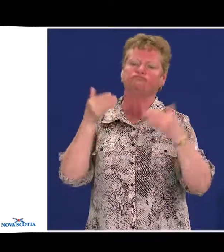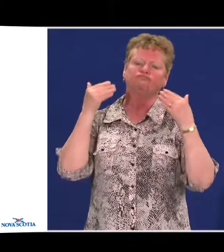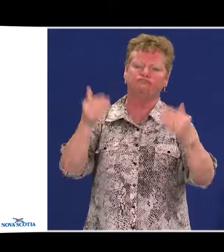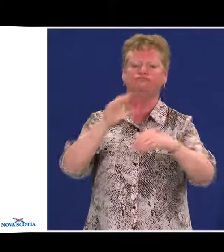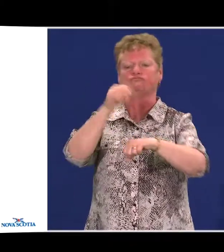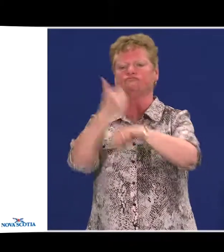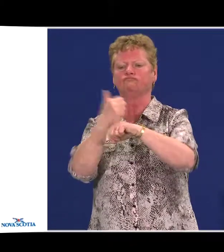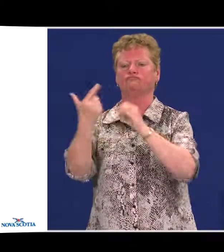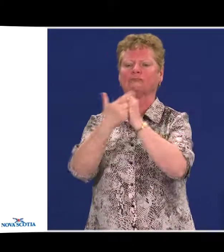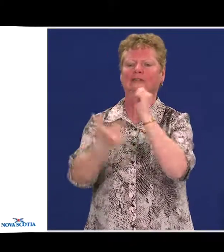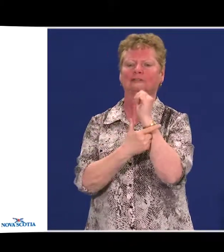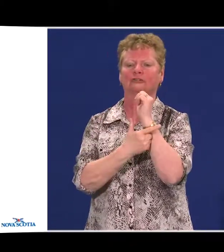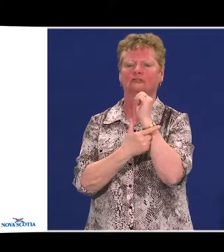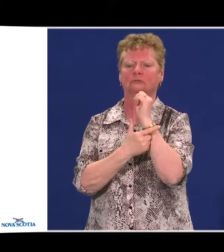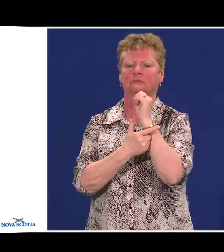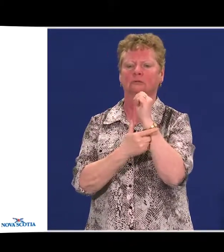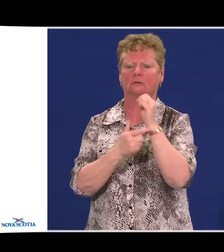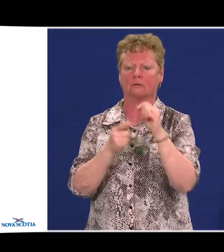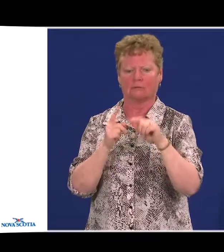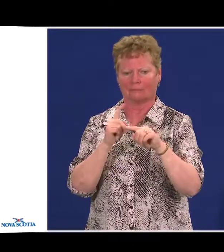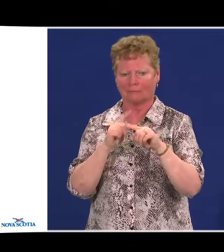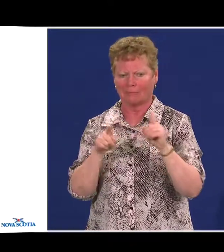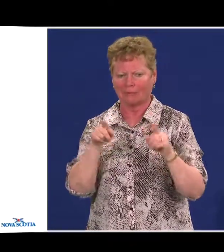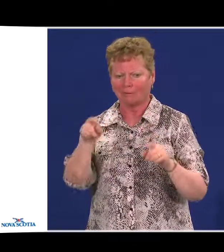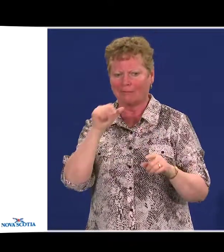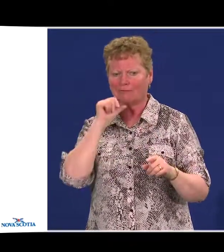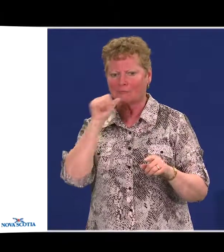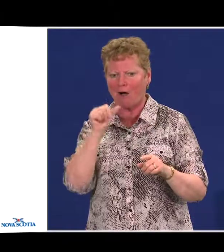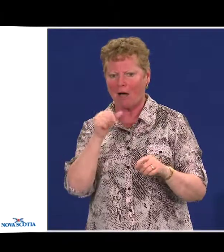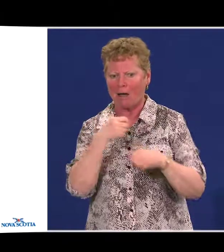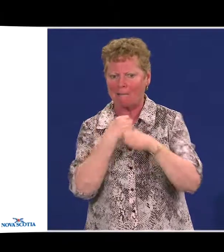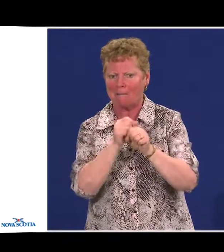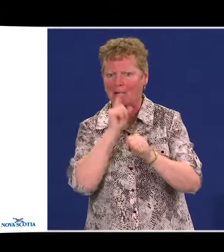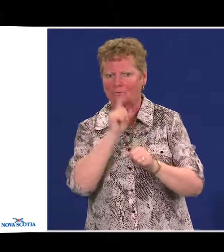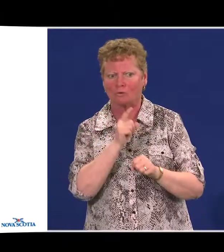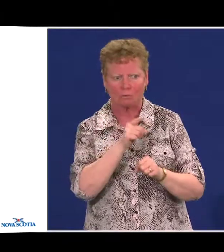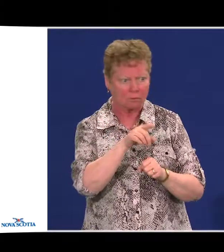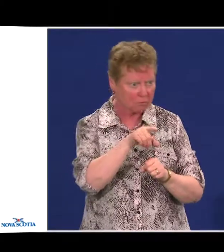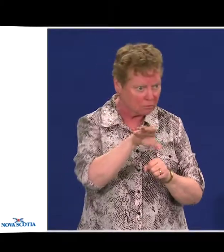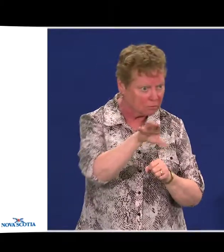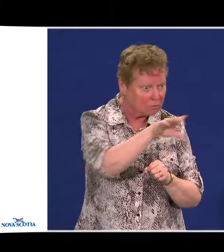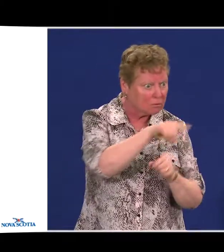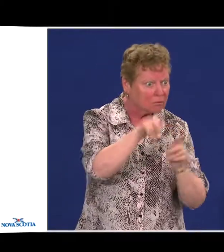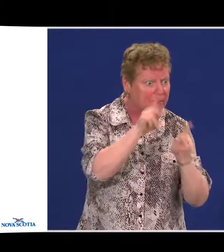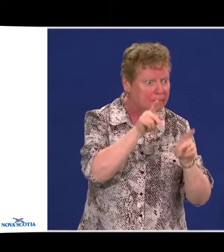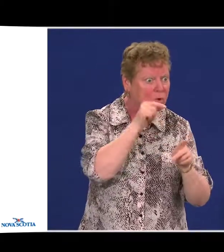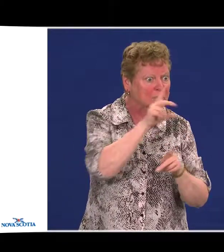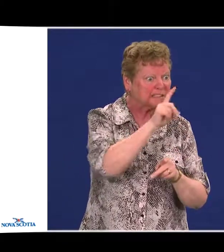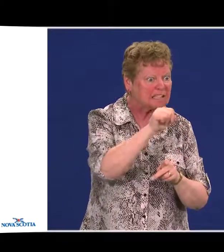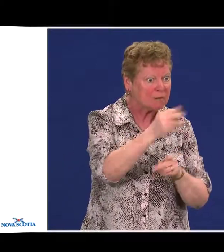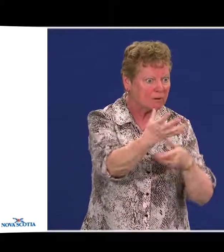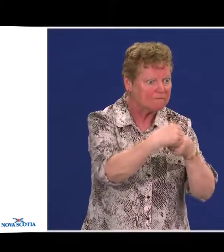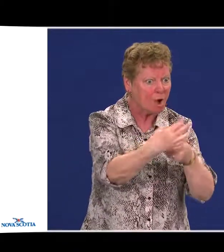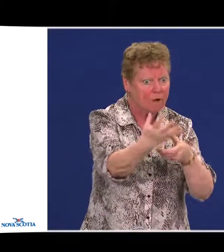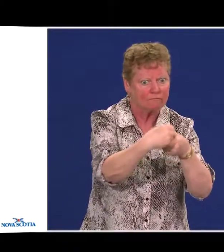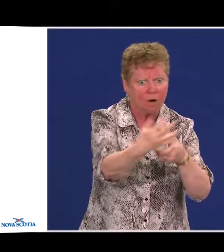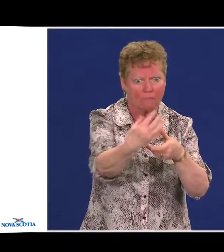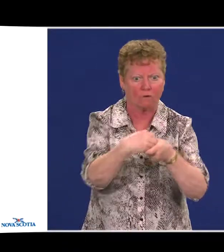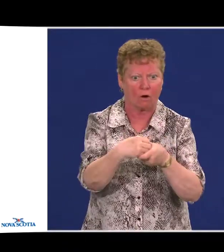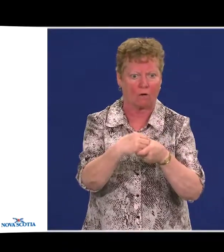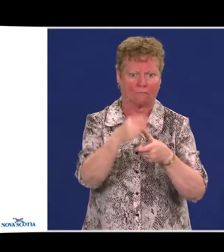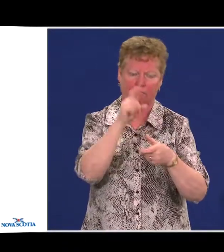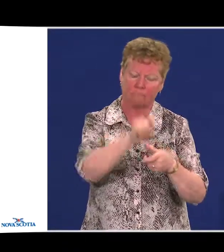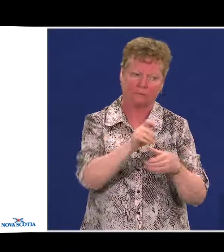that will not ensure that people with disabilities are fully involved in all stages